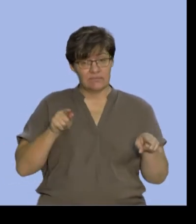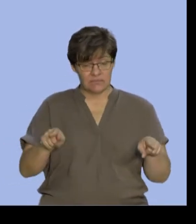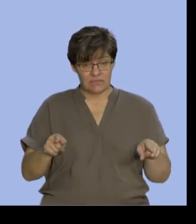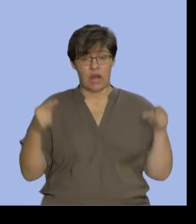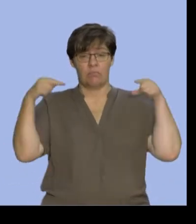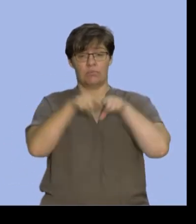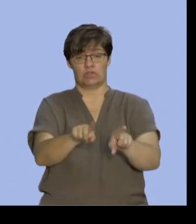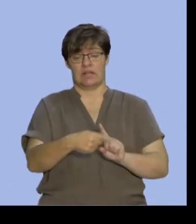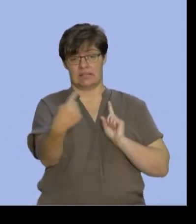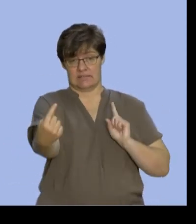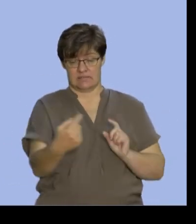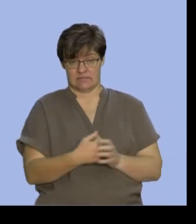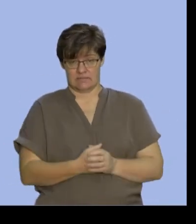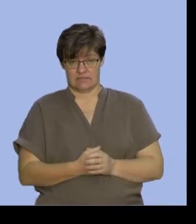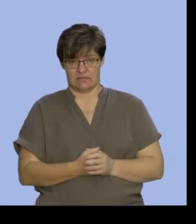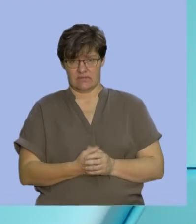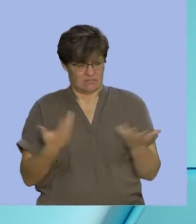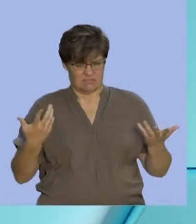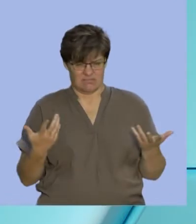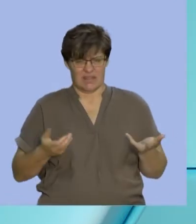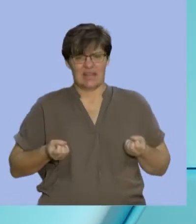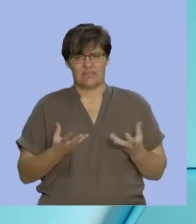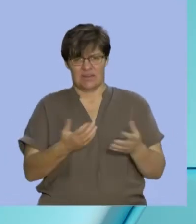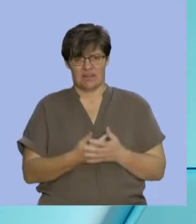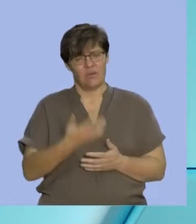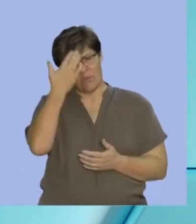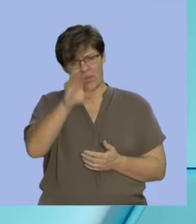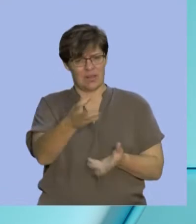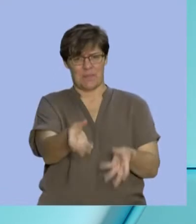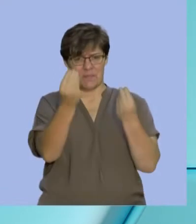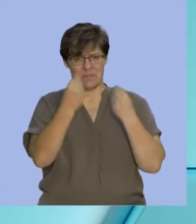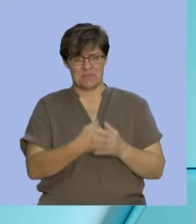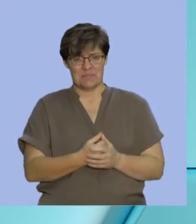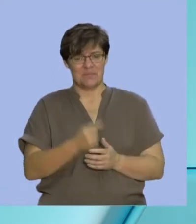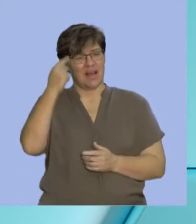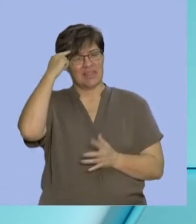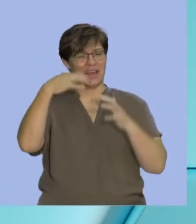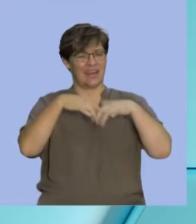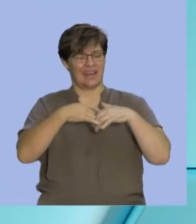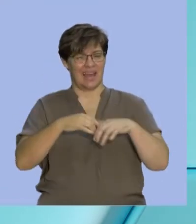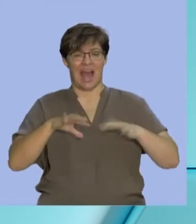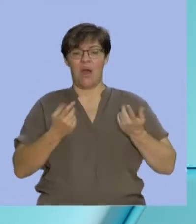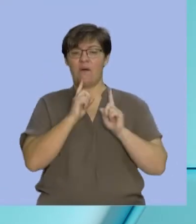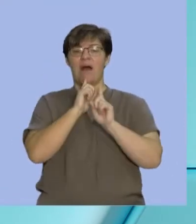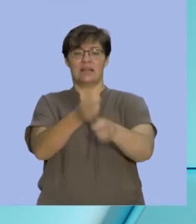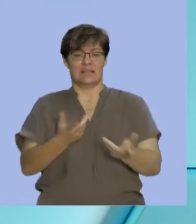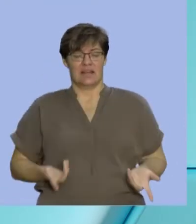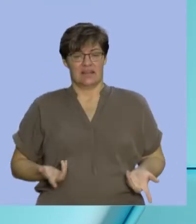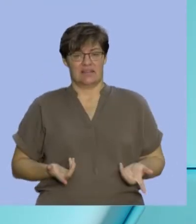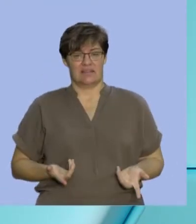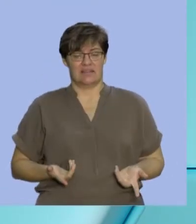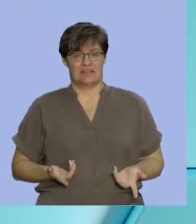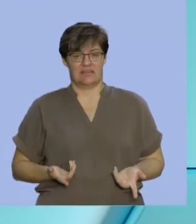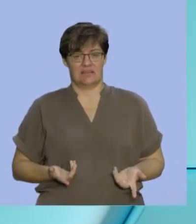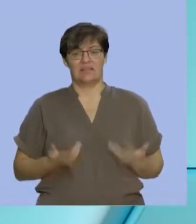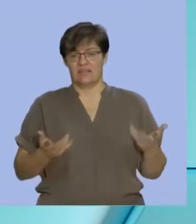exclusive? Well, that's a giveaway. I'm sure you've got it. Think about how you would answer the question. And